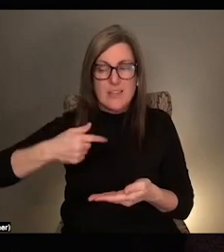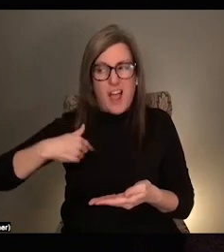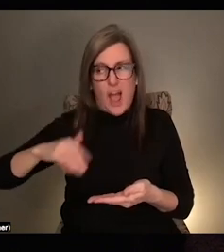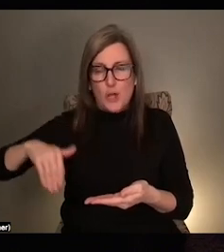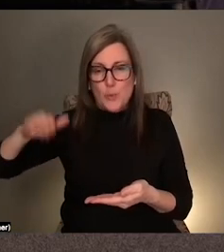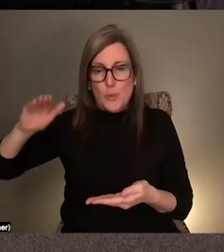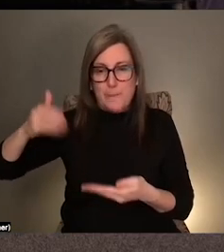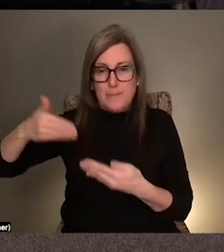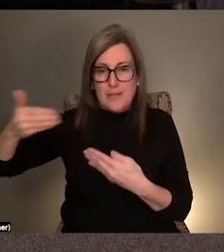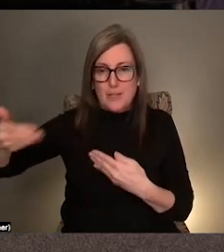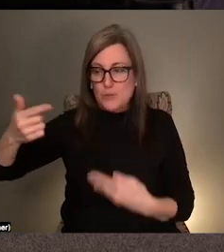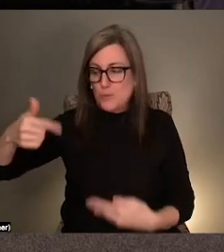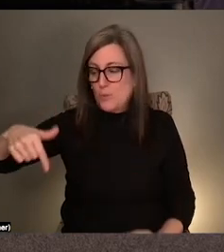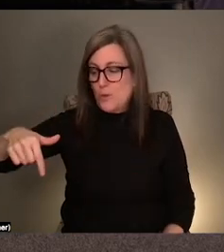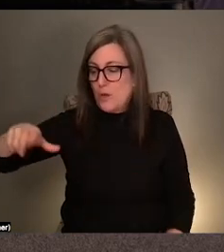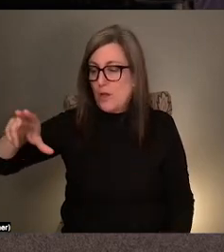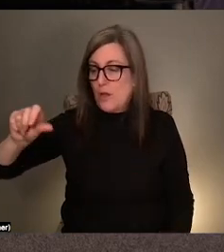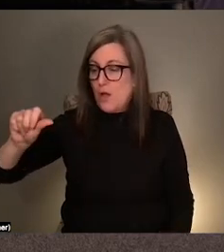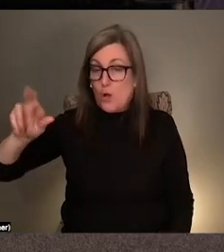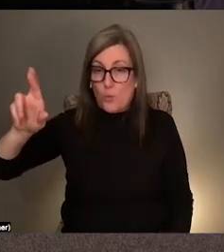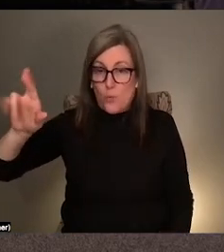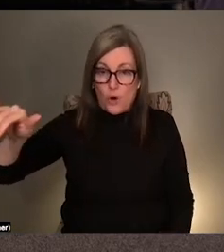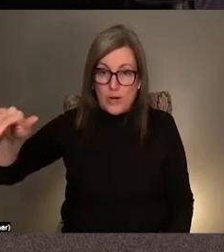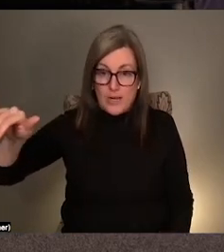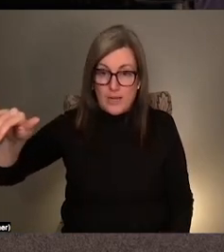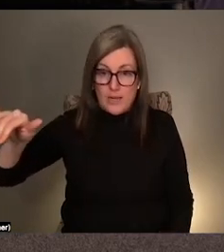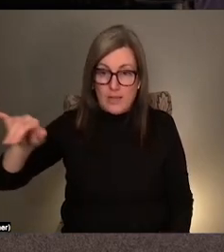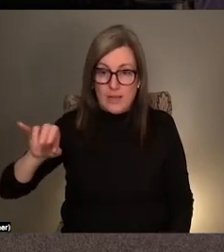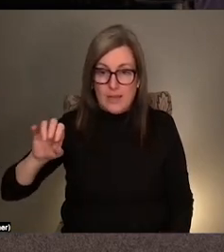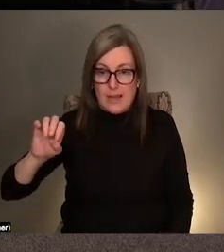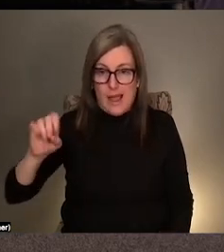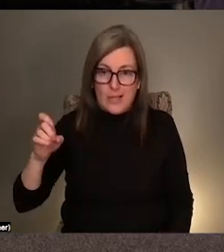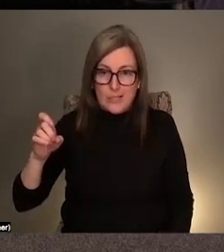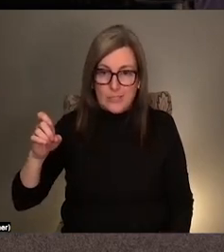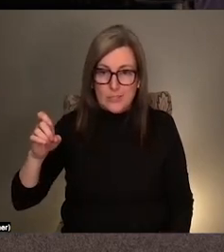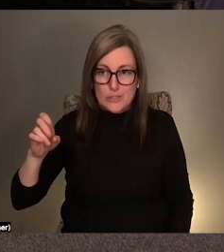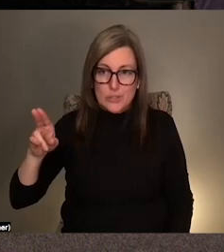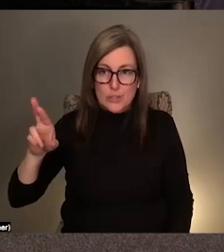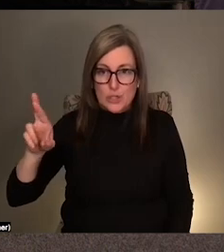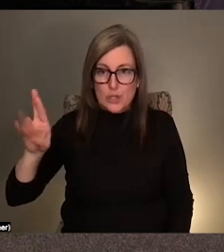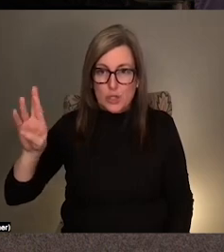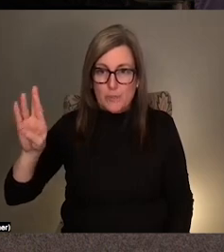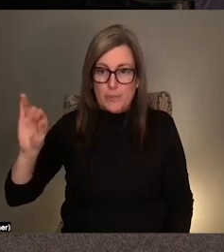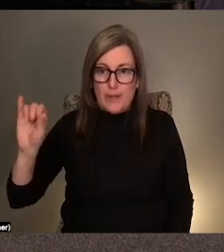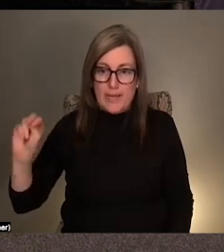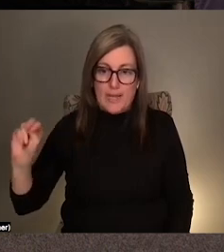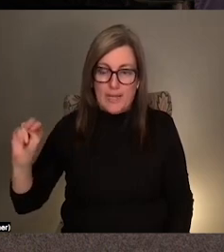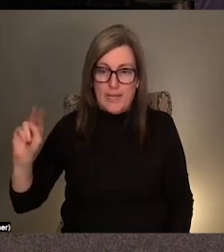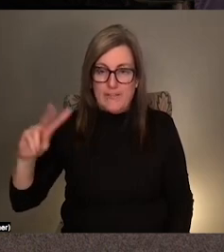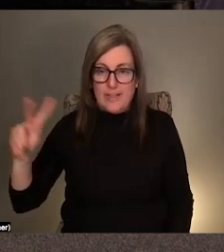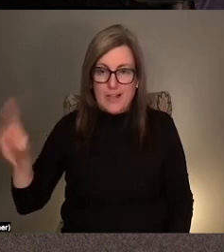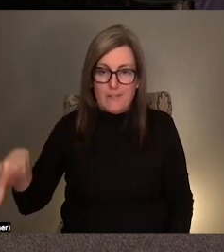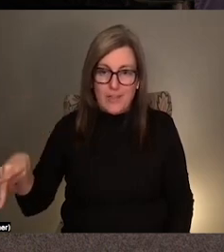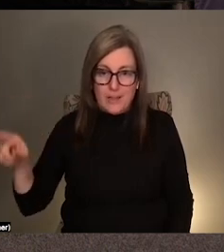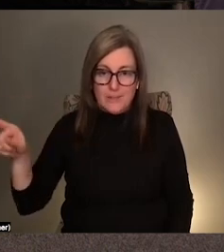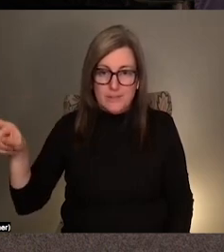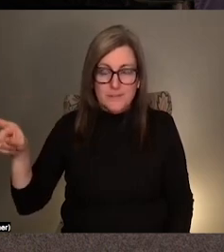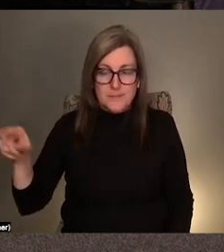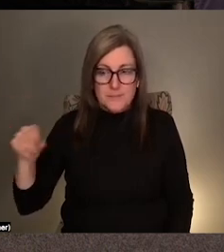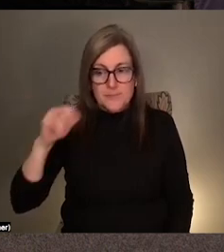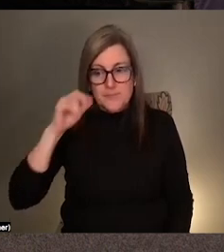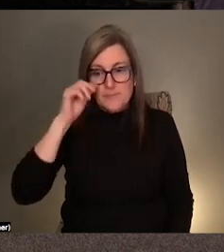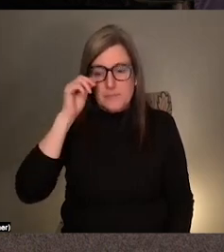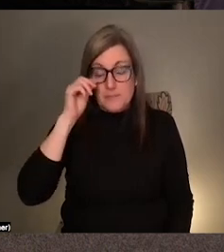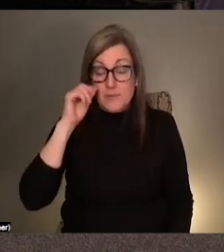in exurb, exurbian, exurban Philadelphia. Um, and I think